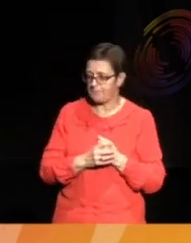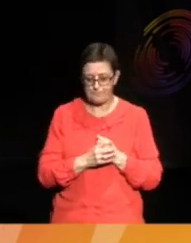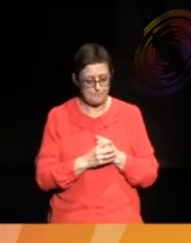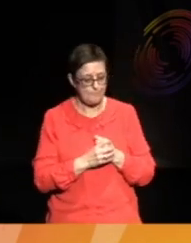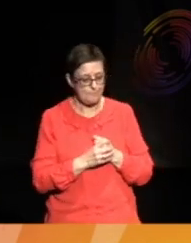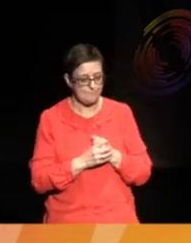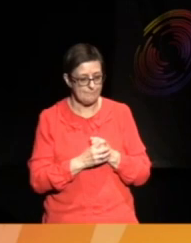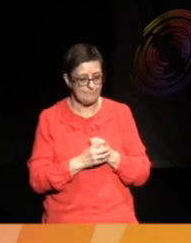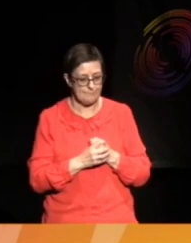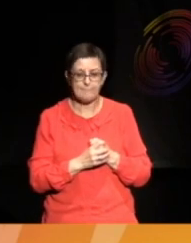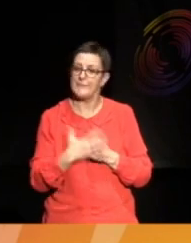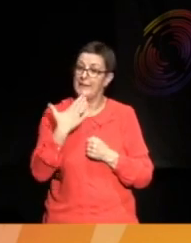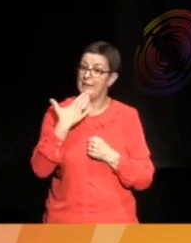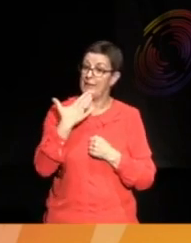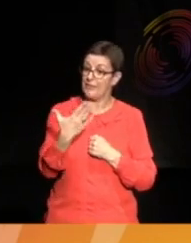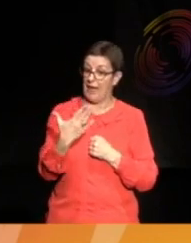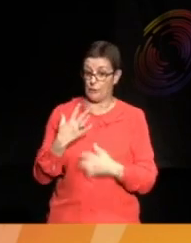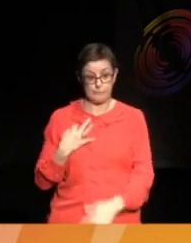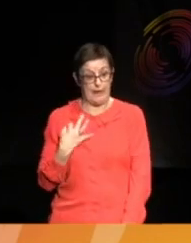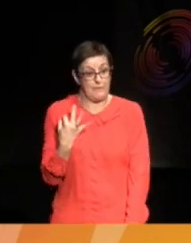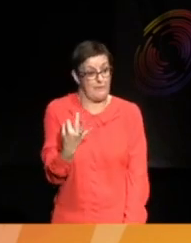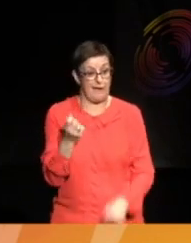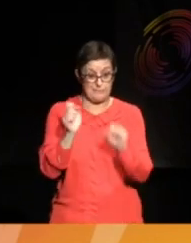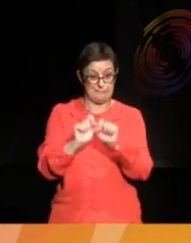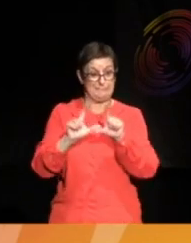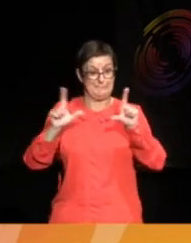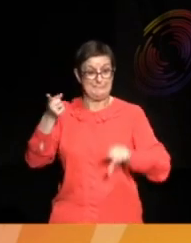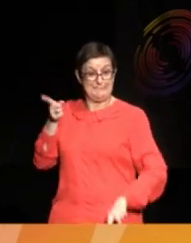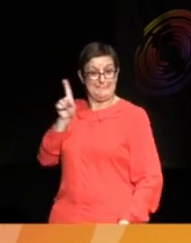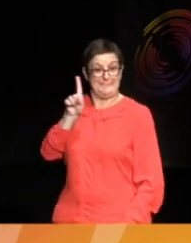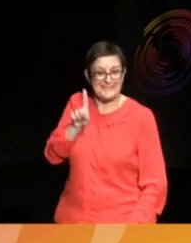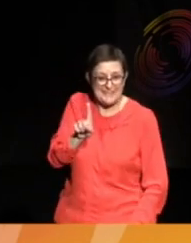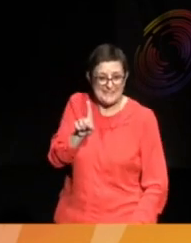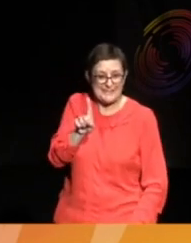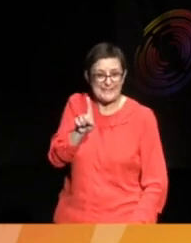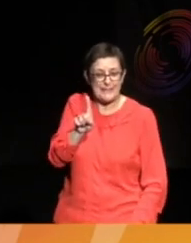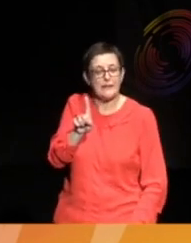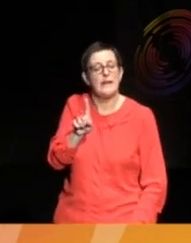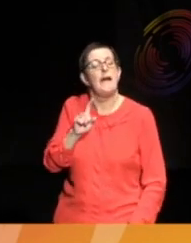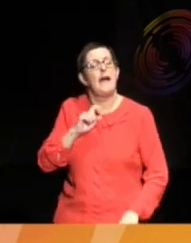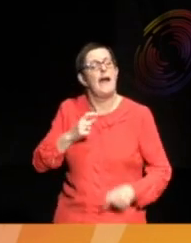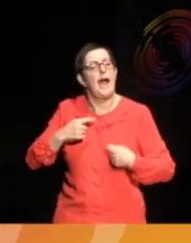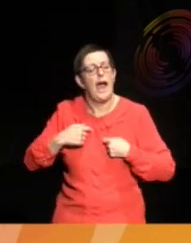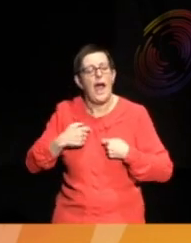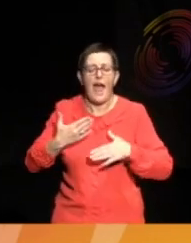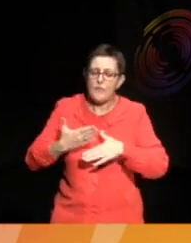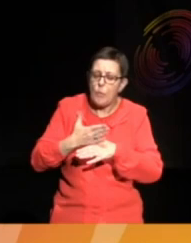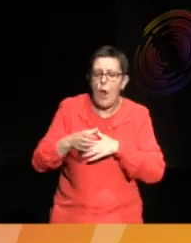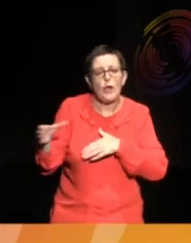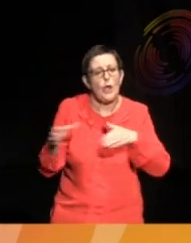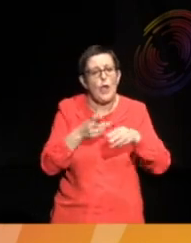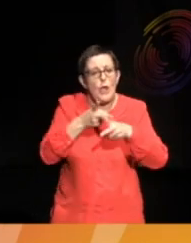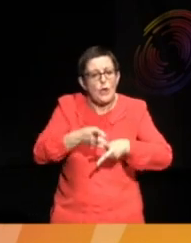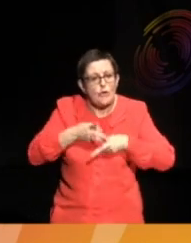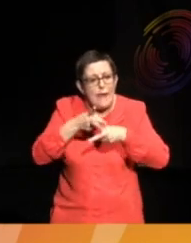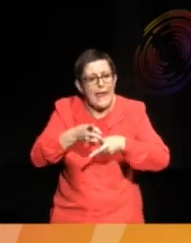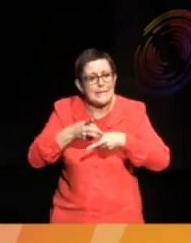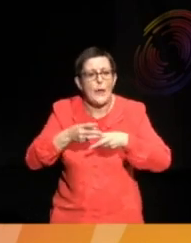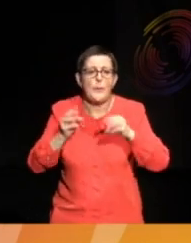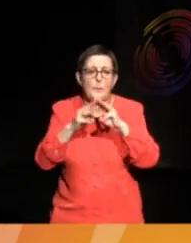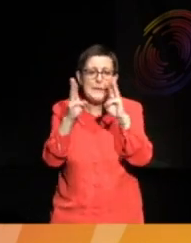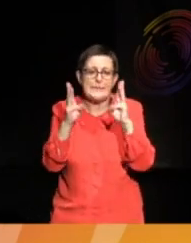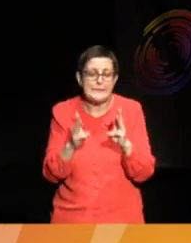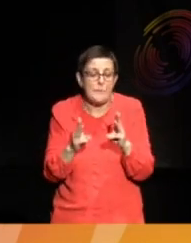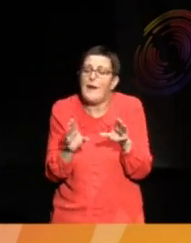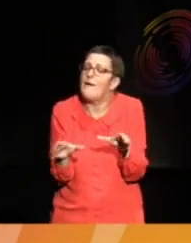Thank you, Esme. Thank you for inviting me. So, I have worked as a curator of archaeology at Mutare Museum. It's a very